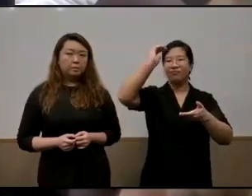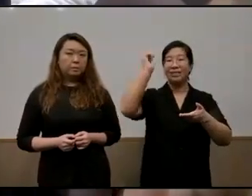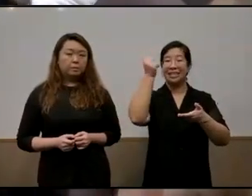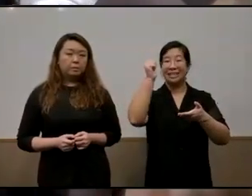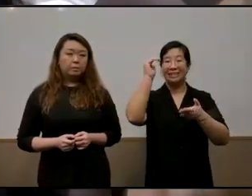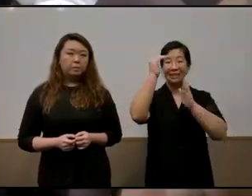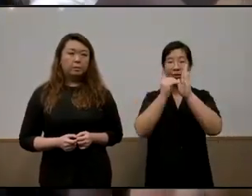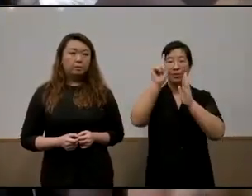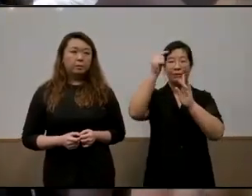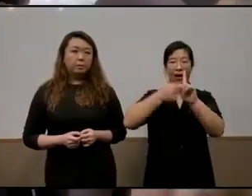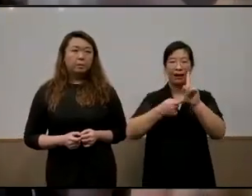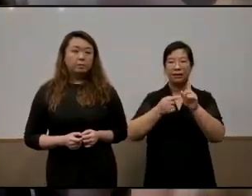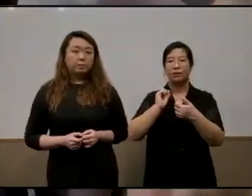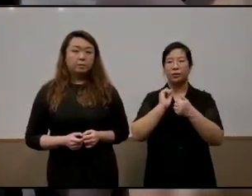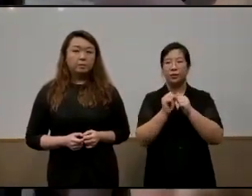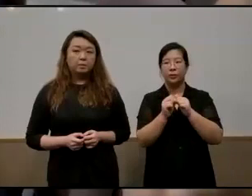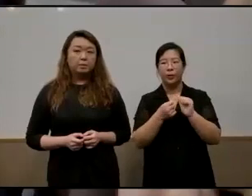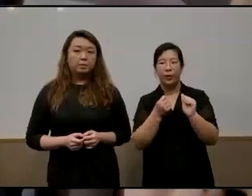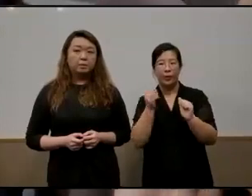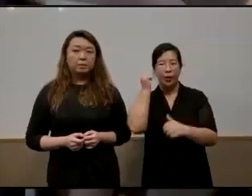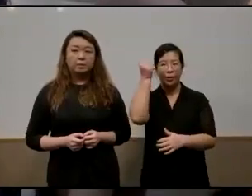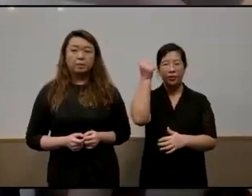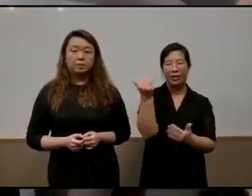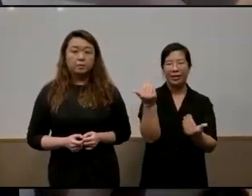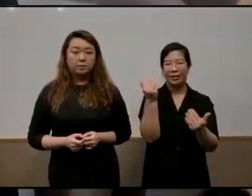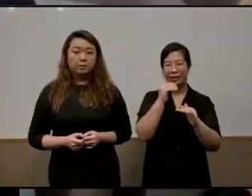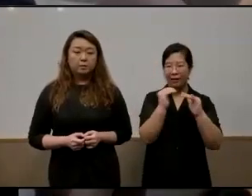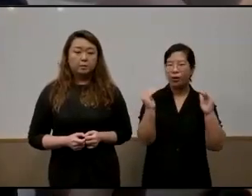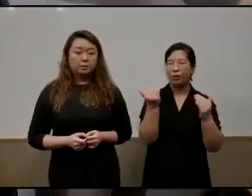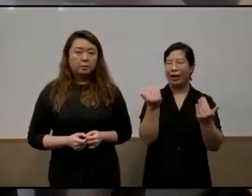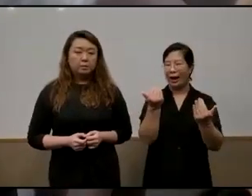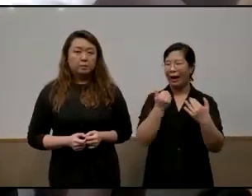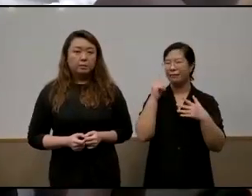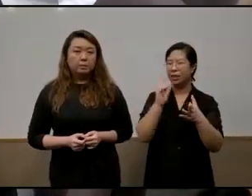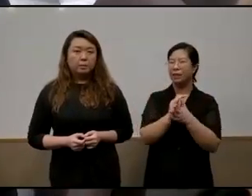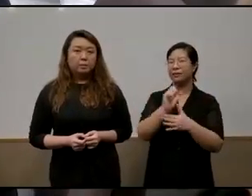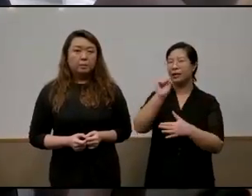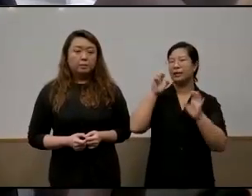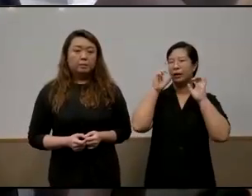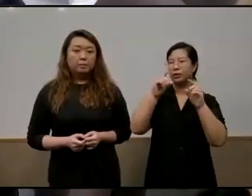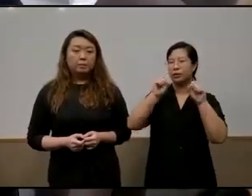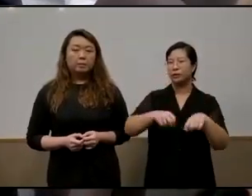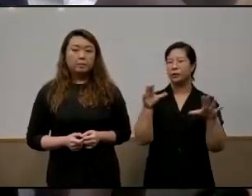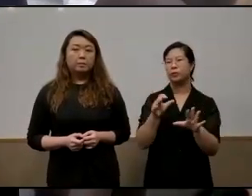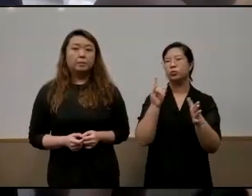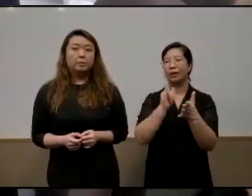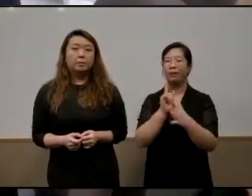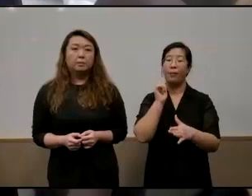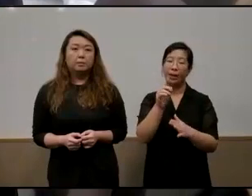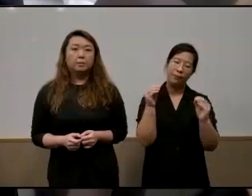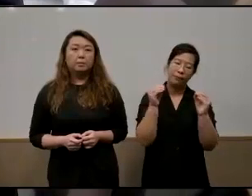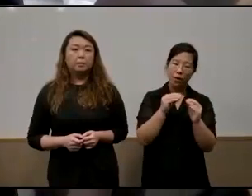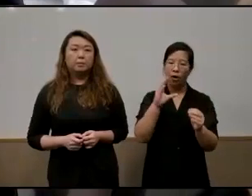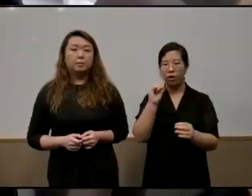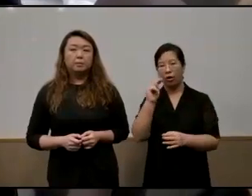to her child so at the abstract level they believed that education could do that but when they talked at a more concrete level